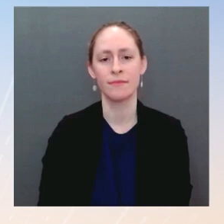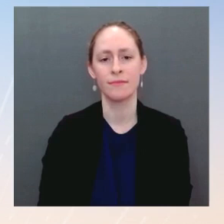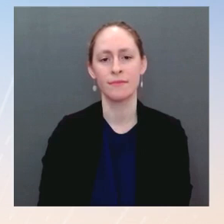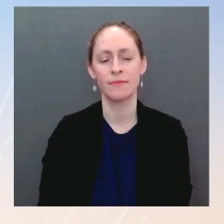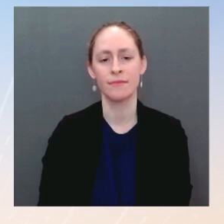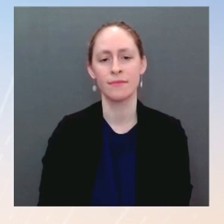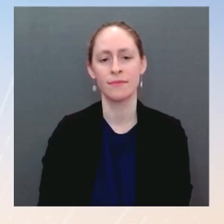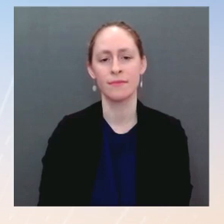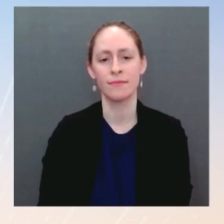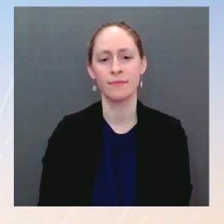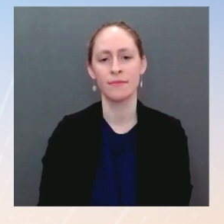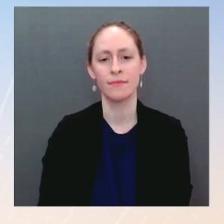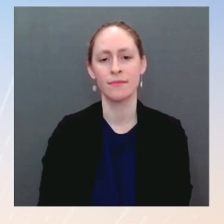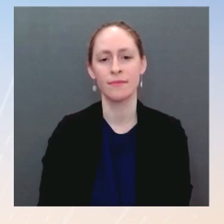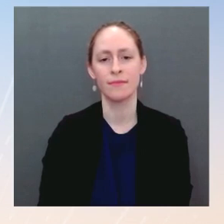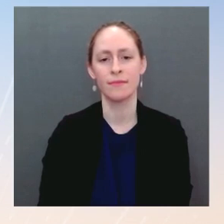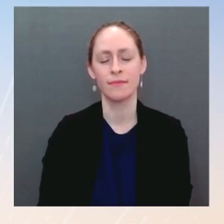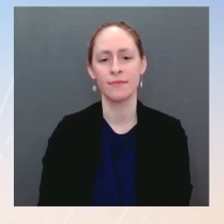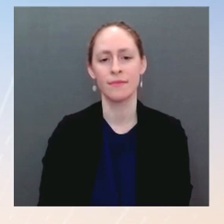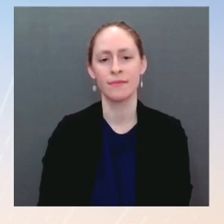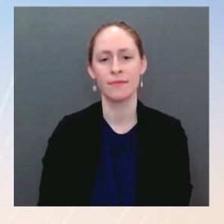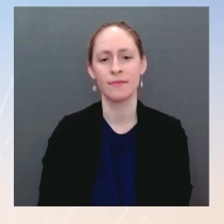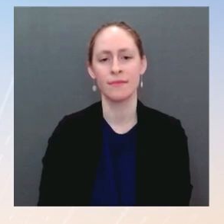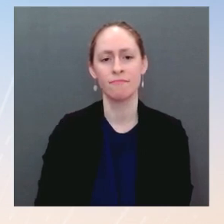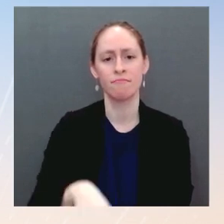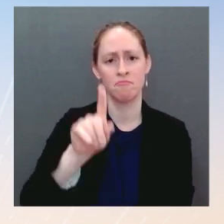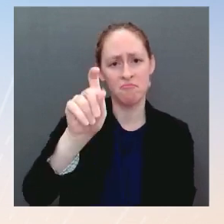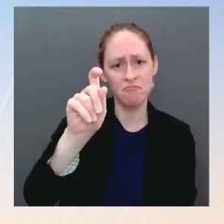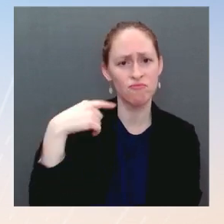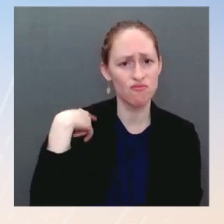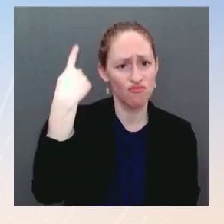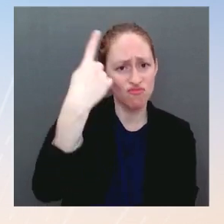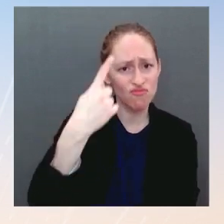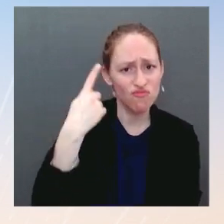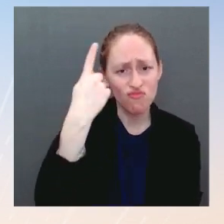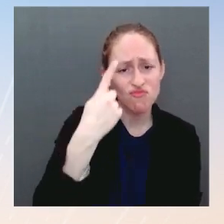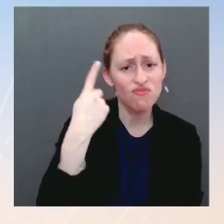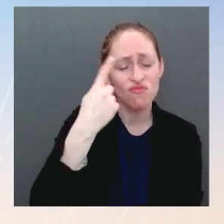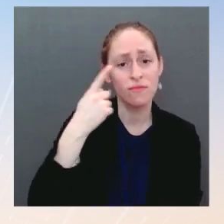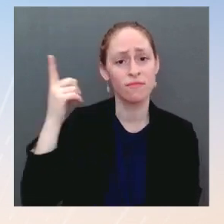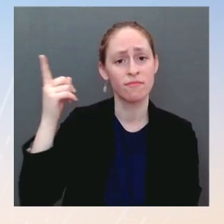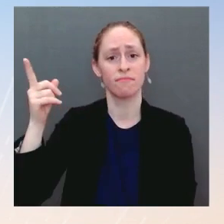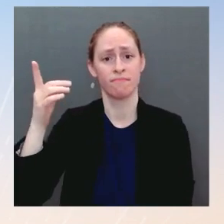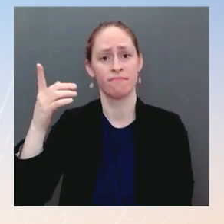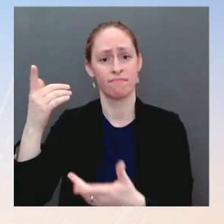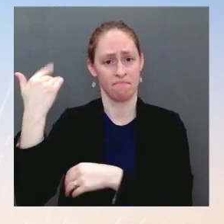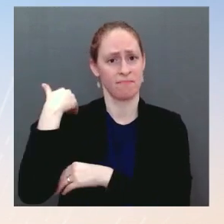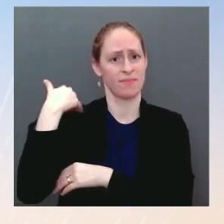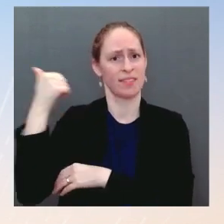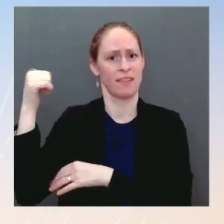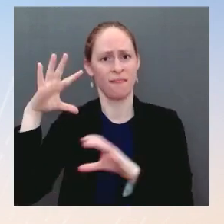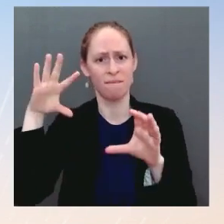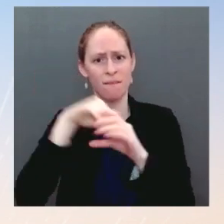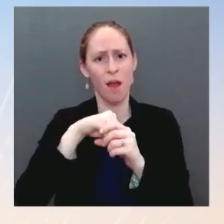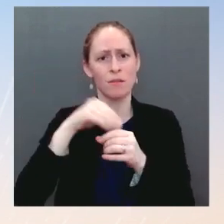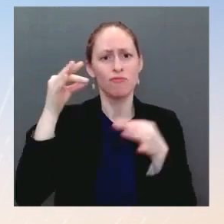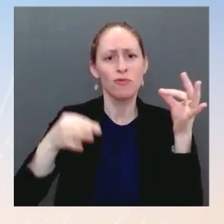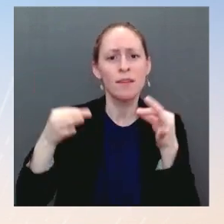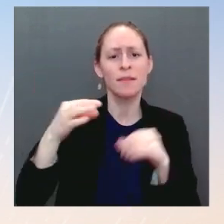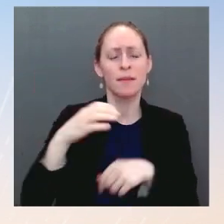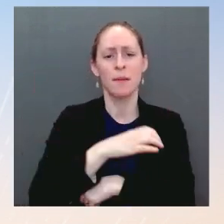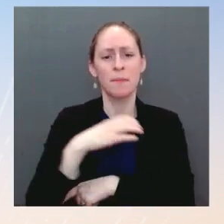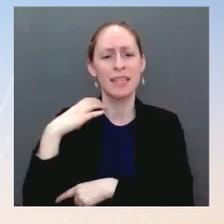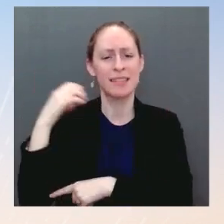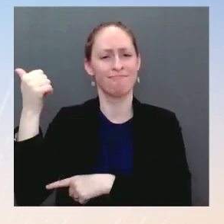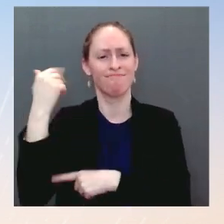process as now President that other Presidents perhaps haven't given that experience? Ms. Well, without